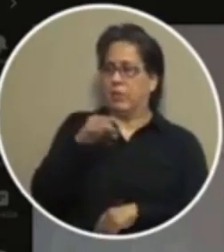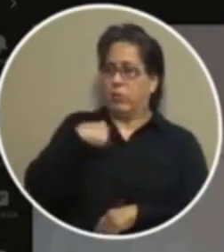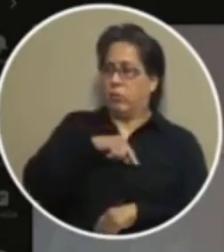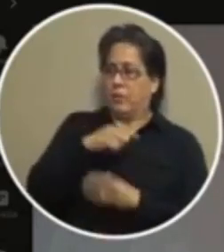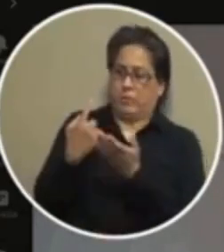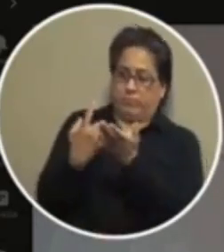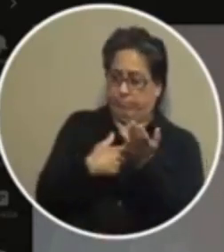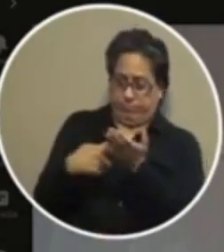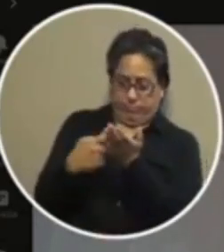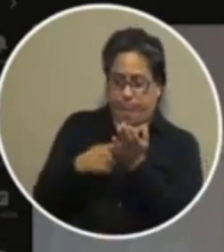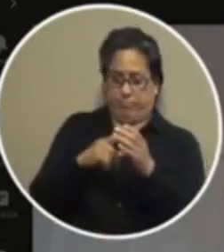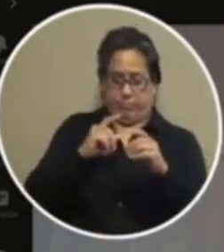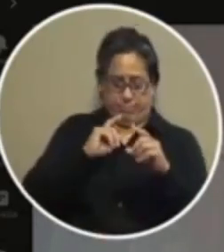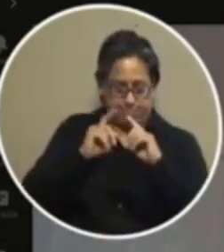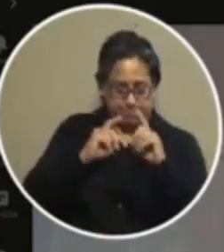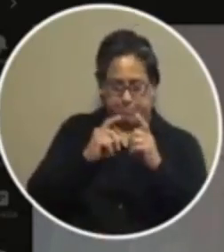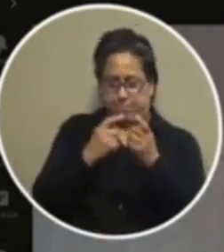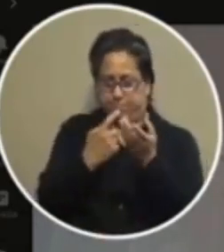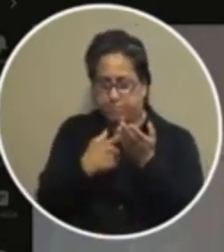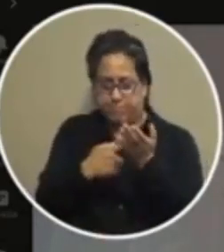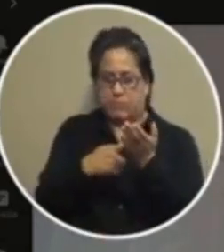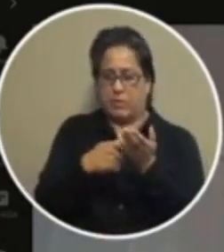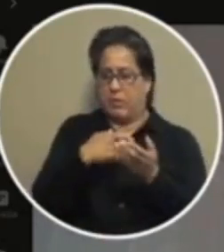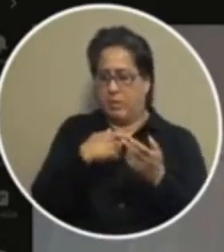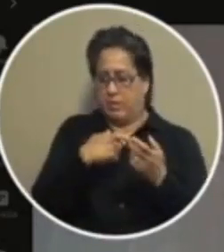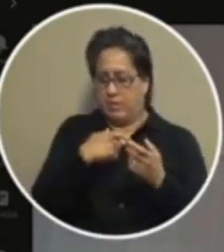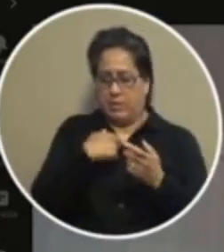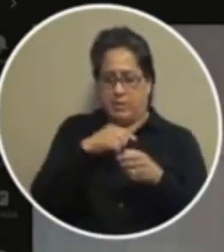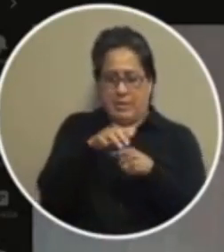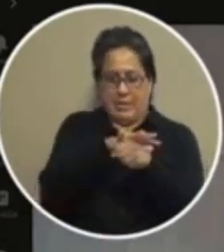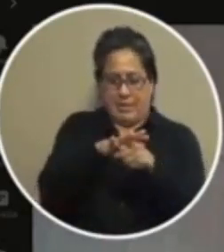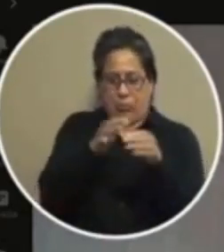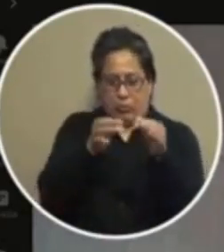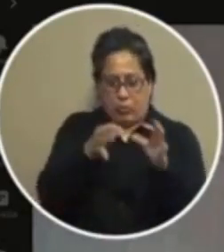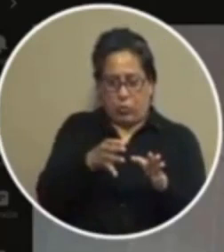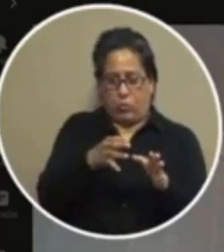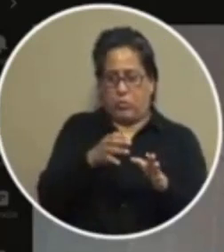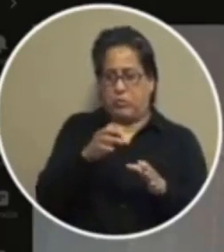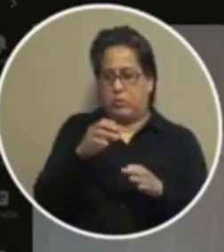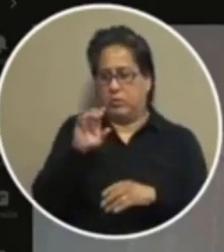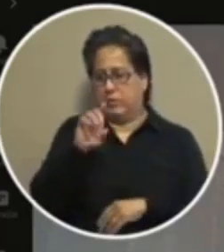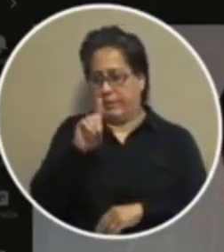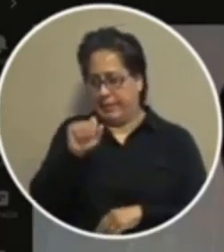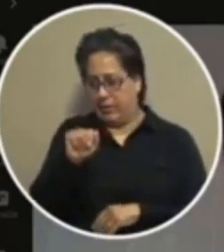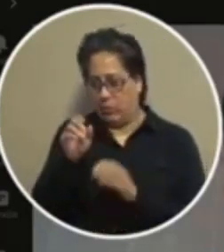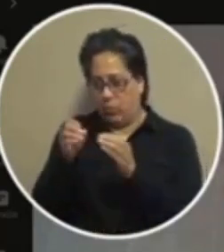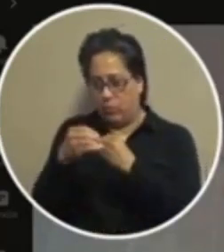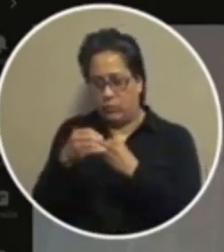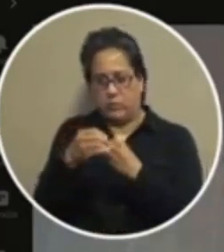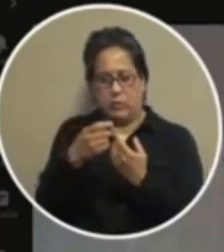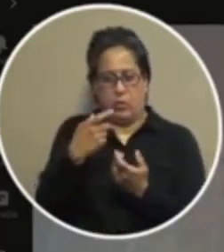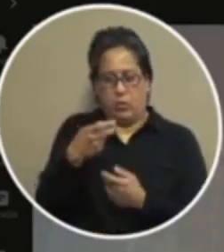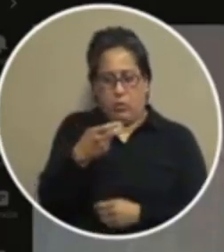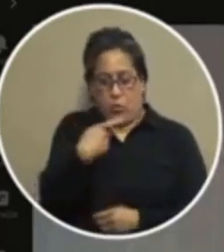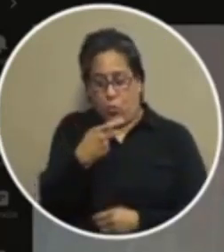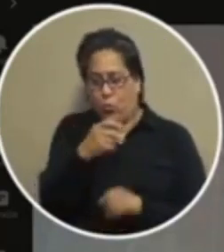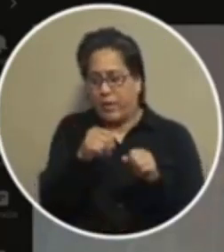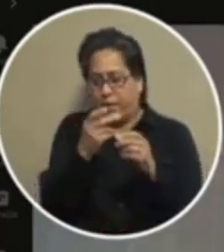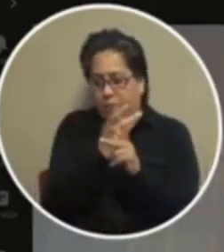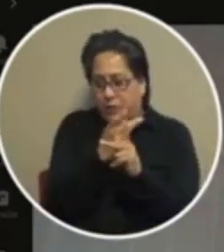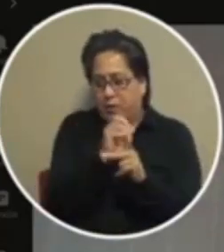talk and we communicate between mr esparza and the county courts and county court administration we can figure it out